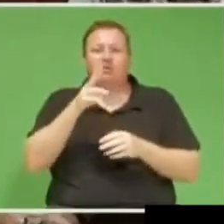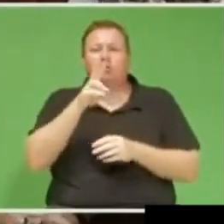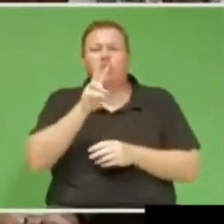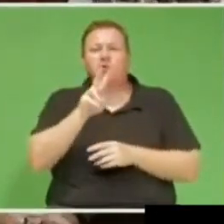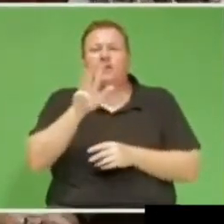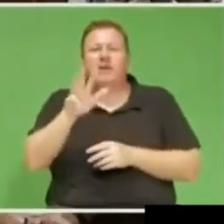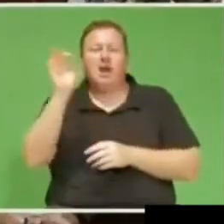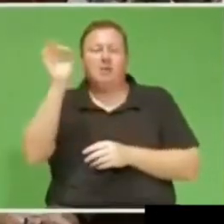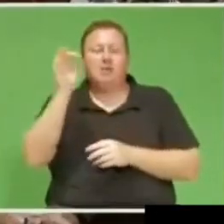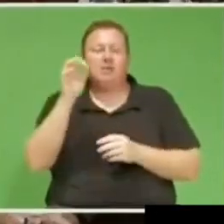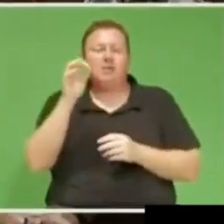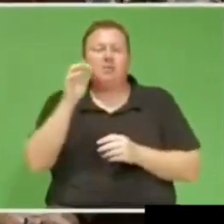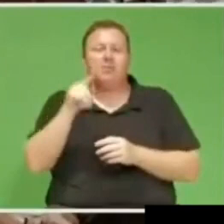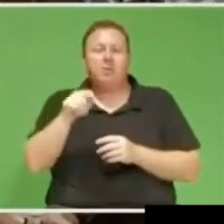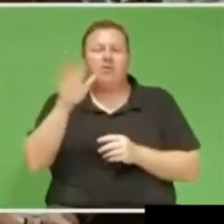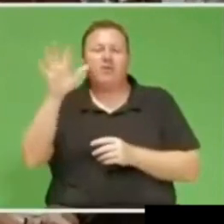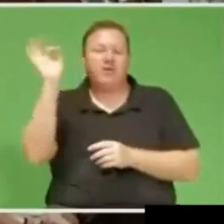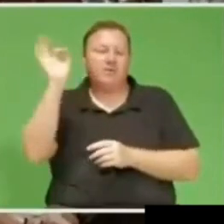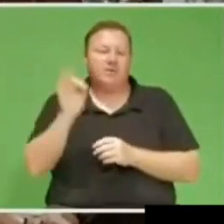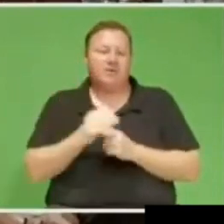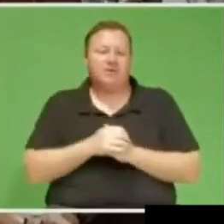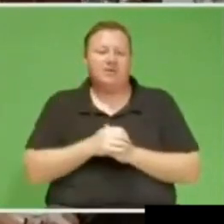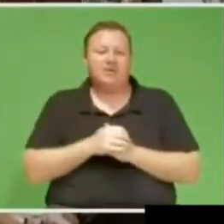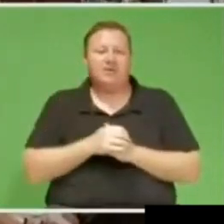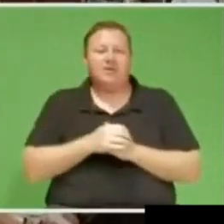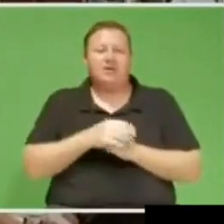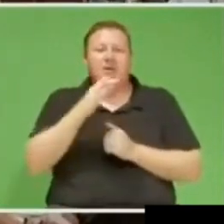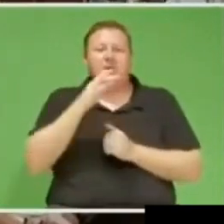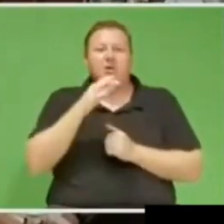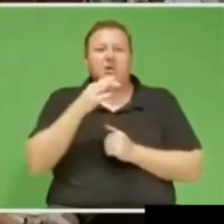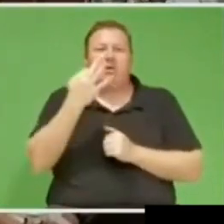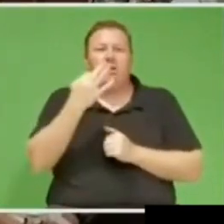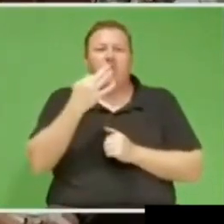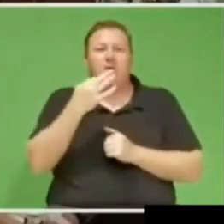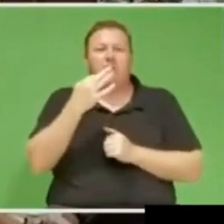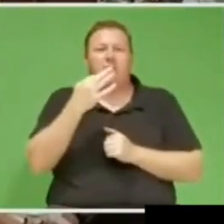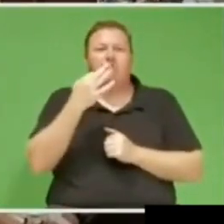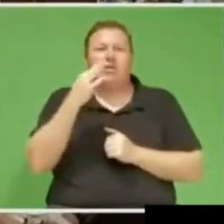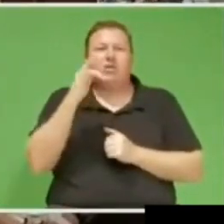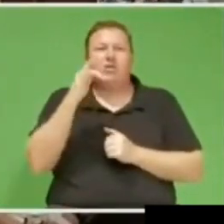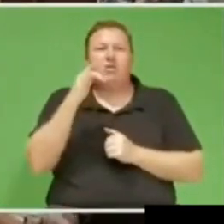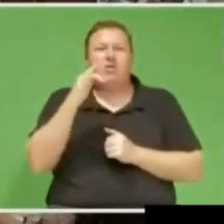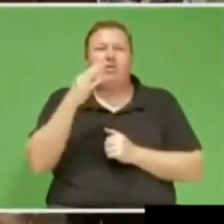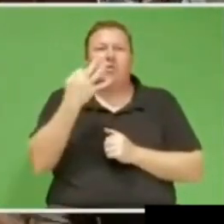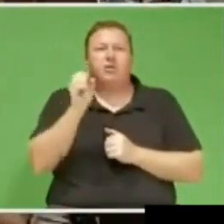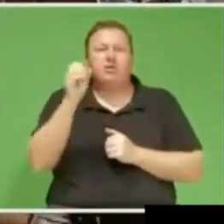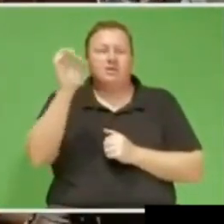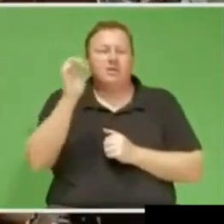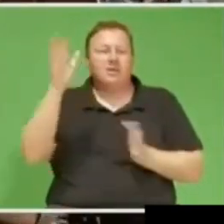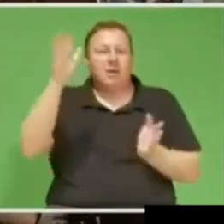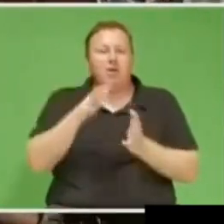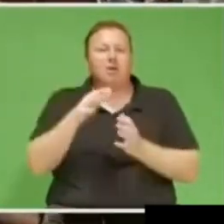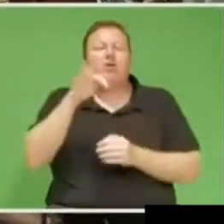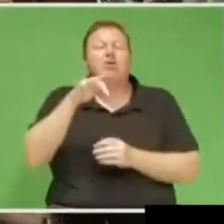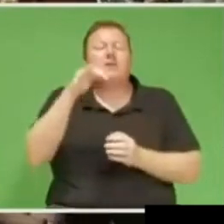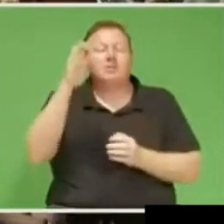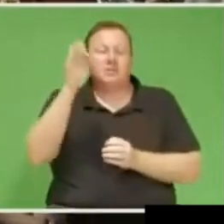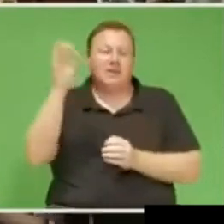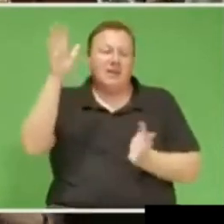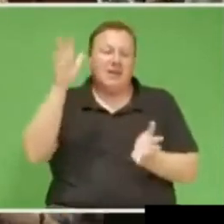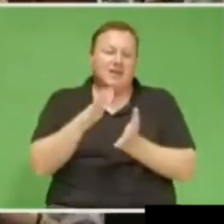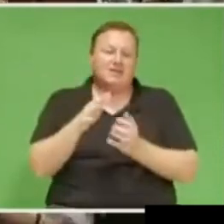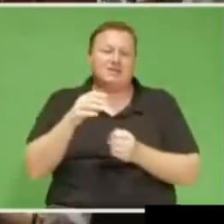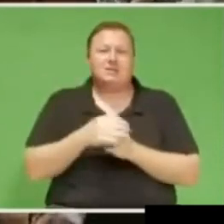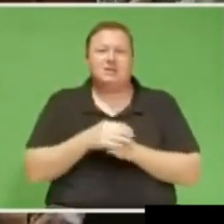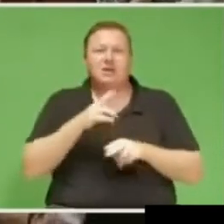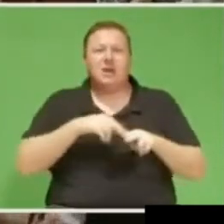13.6% lower than the national average, which stood at 43.1%. To prove